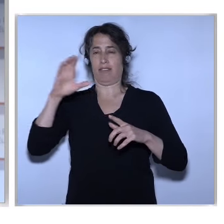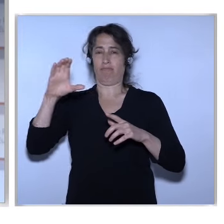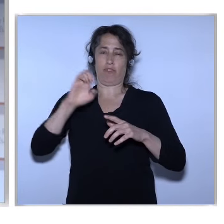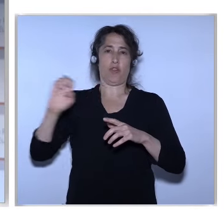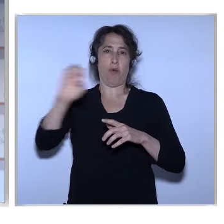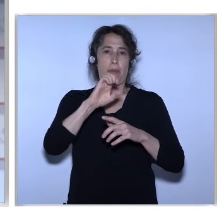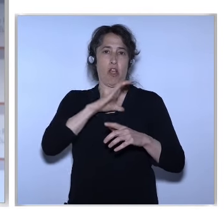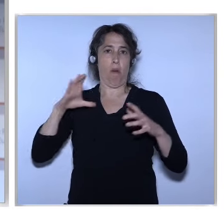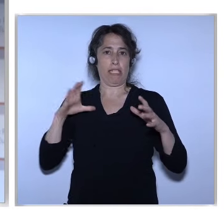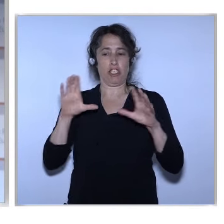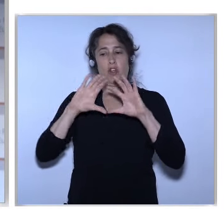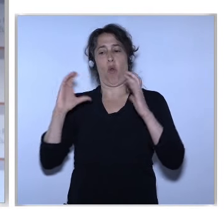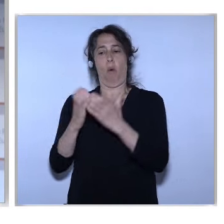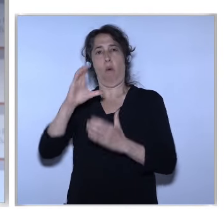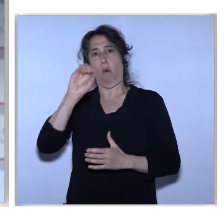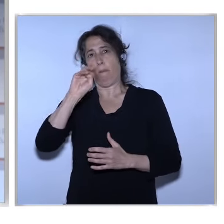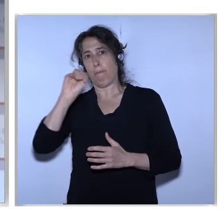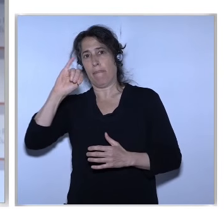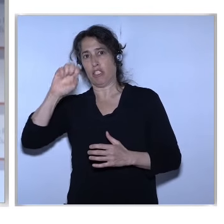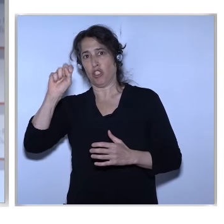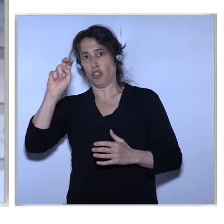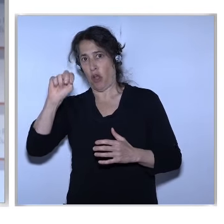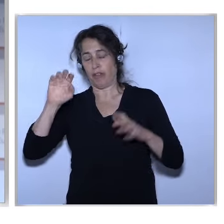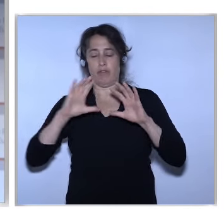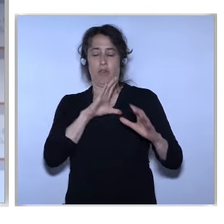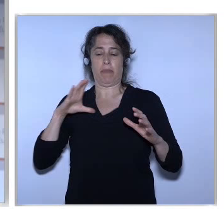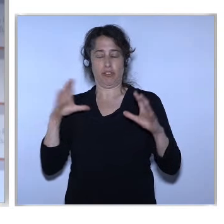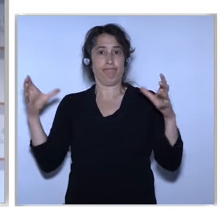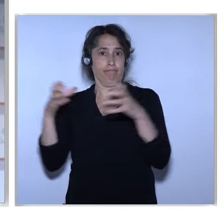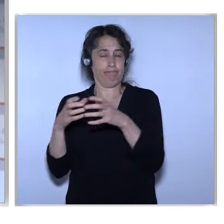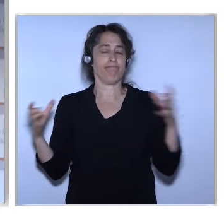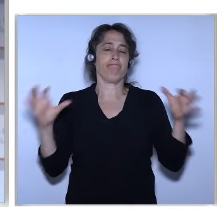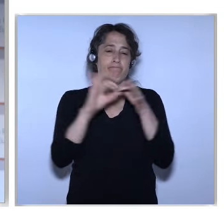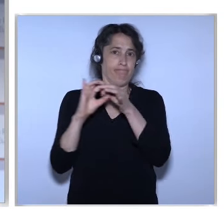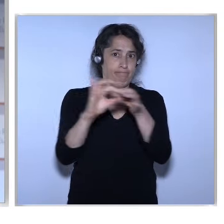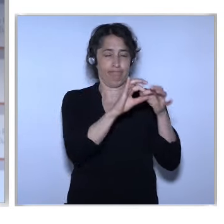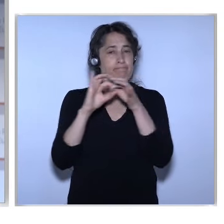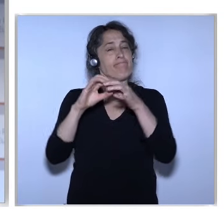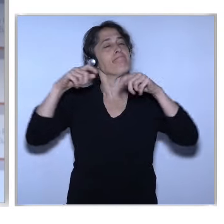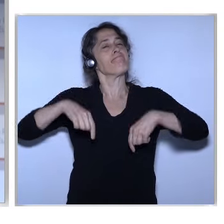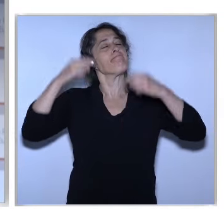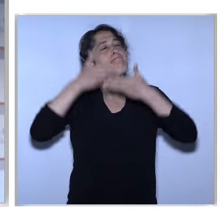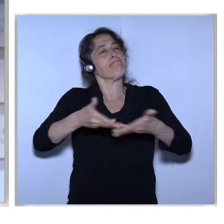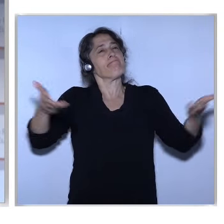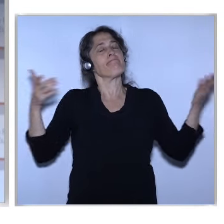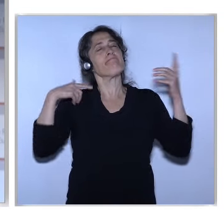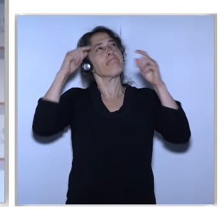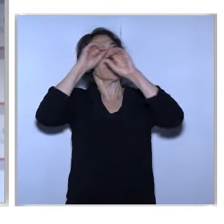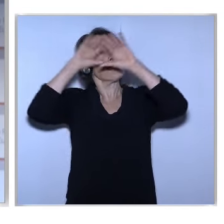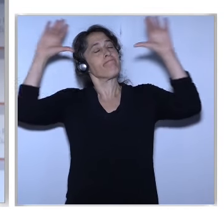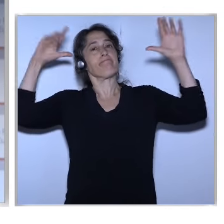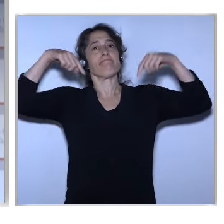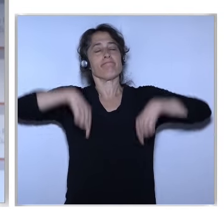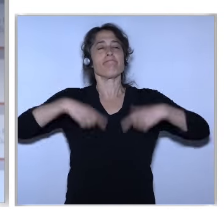National Library We call this library The Castle of Light Connected by